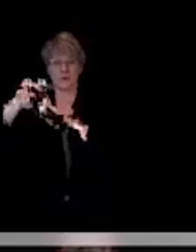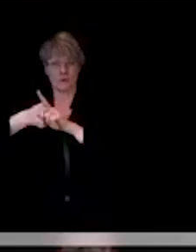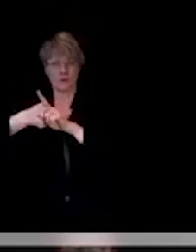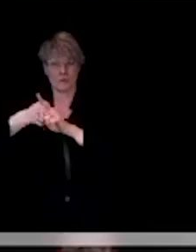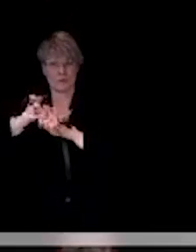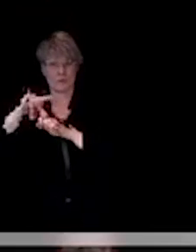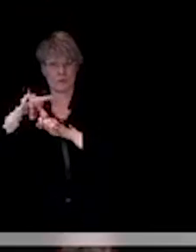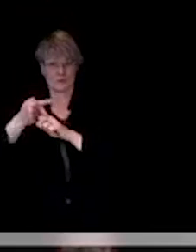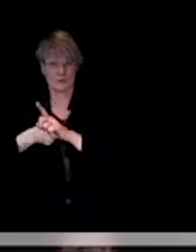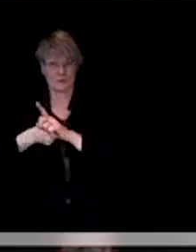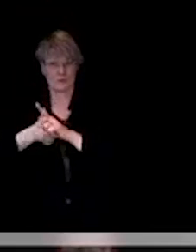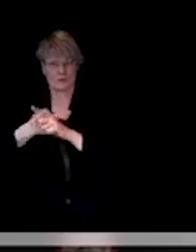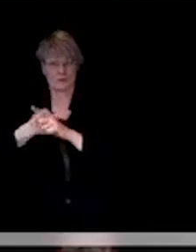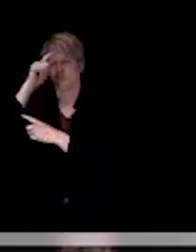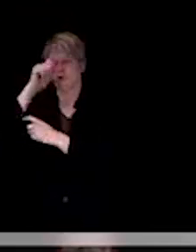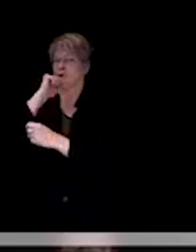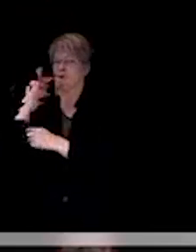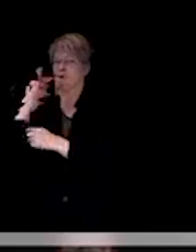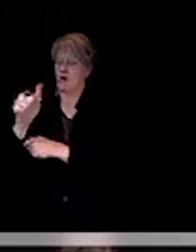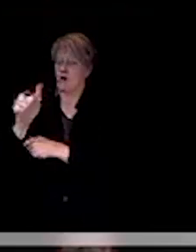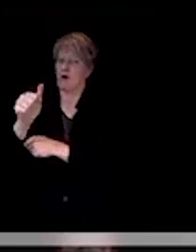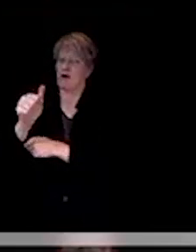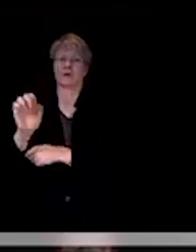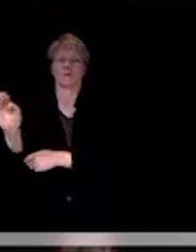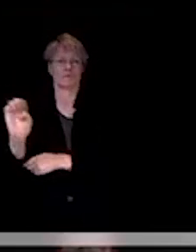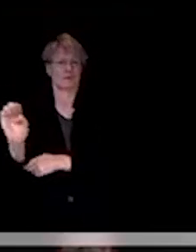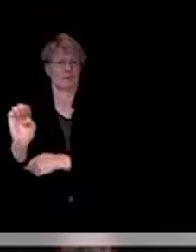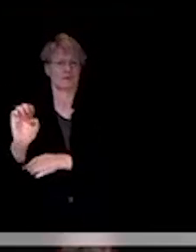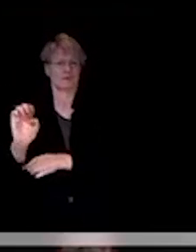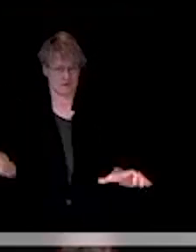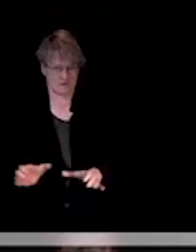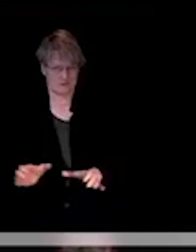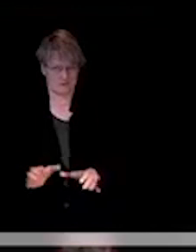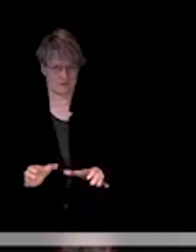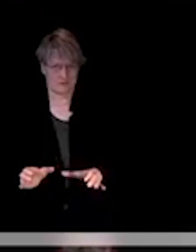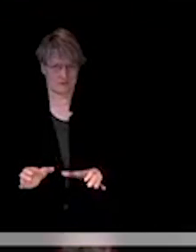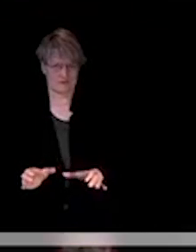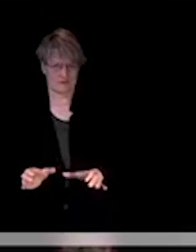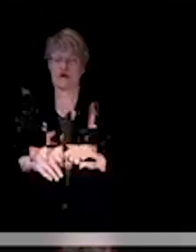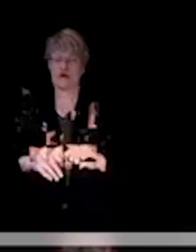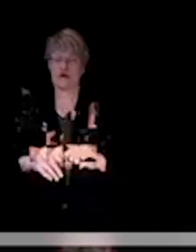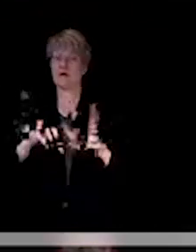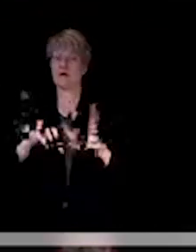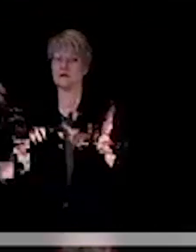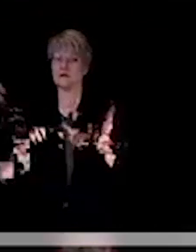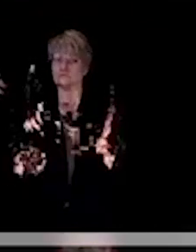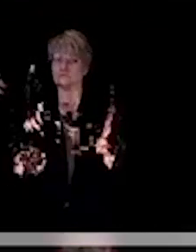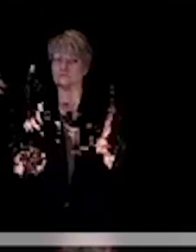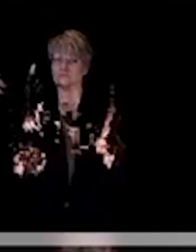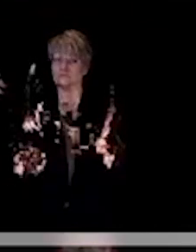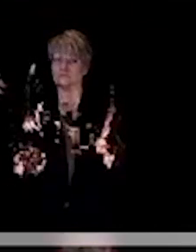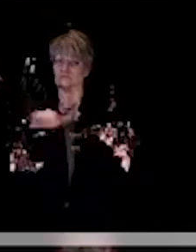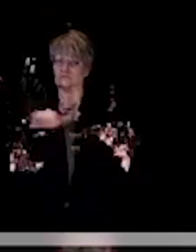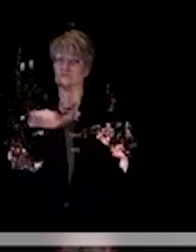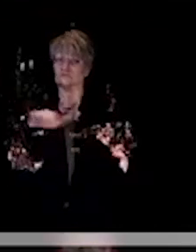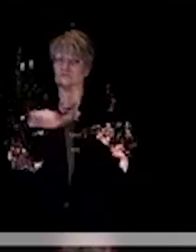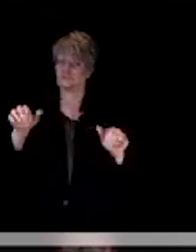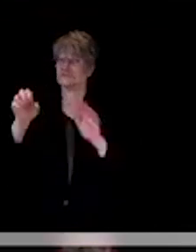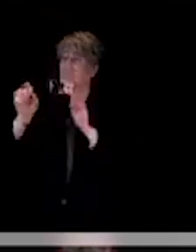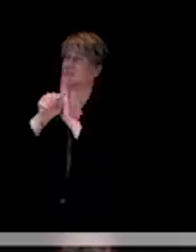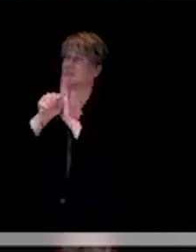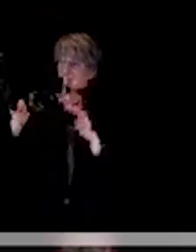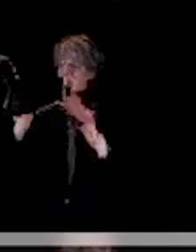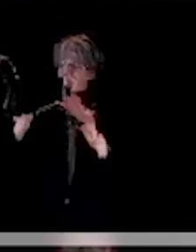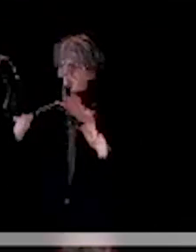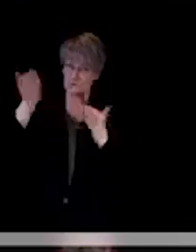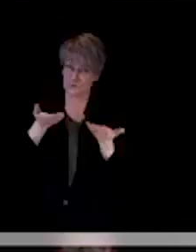non-essential types of activities. At the same time, the recommendation by the state continues to be that we,